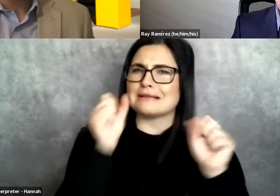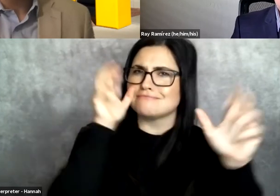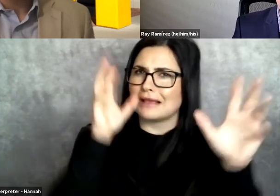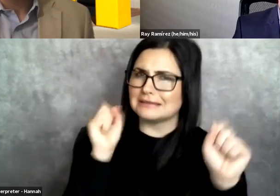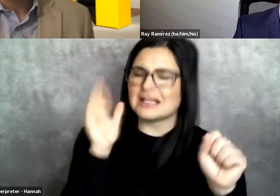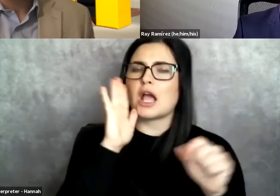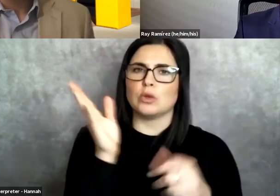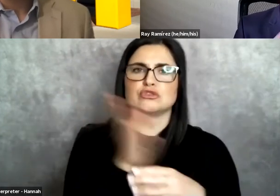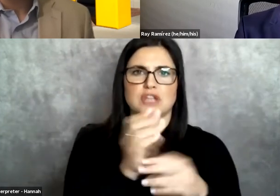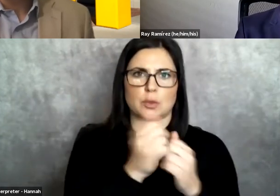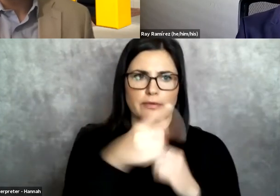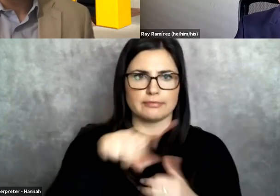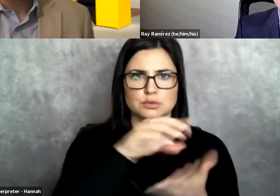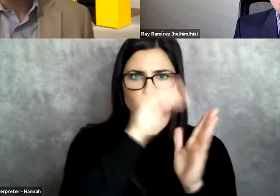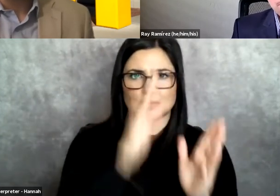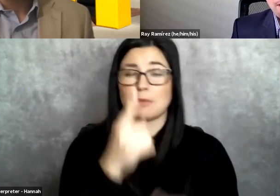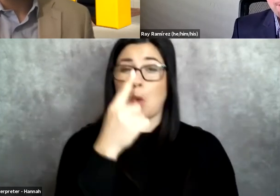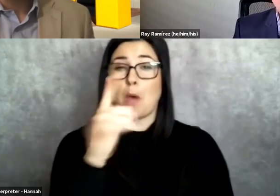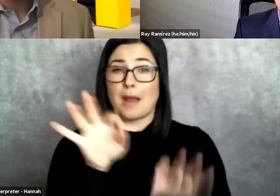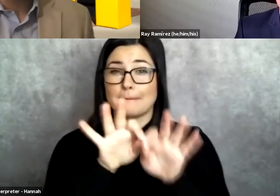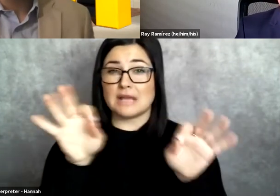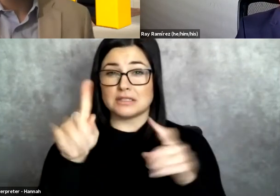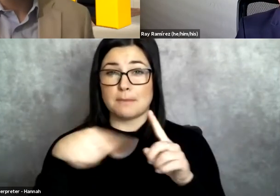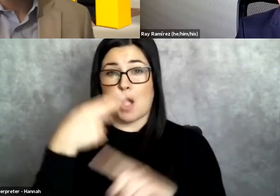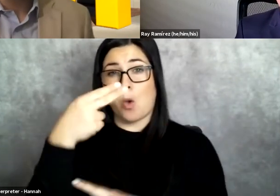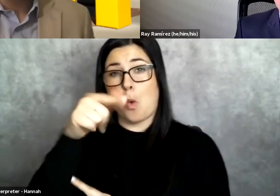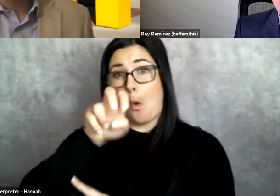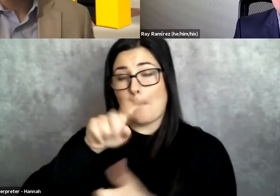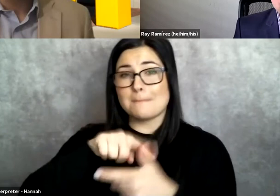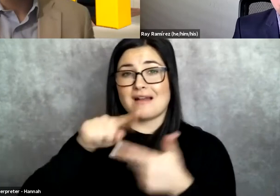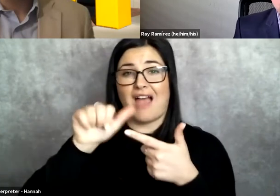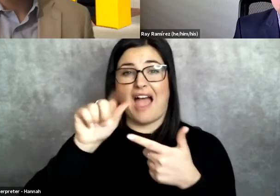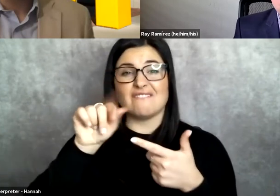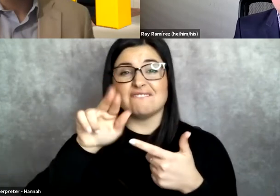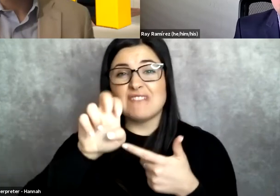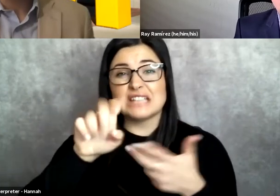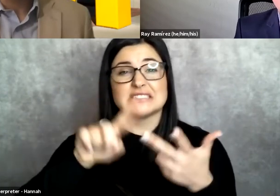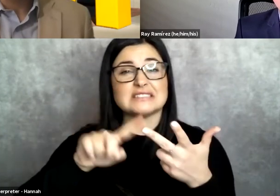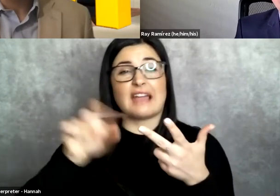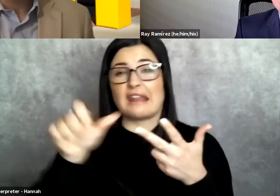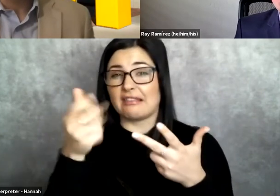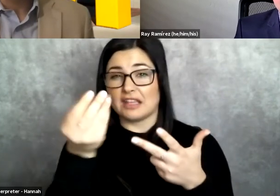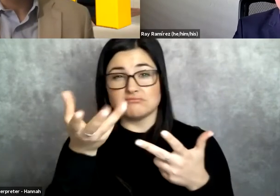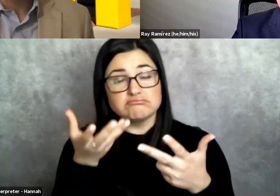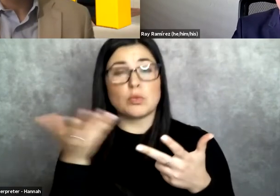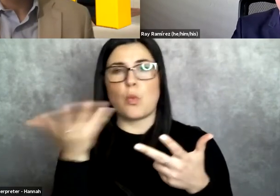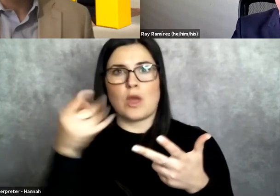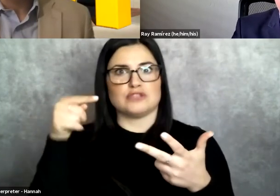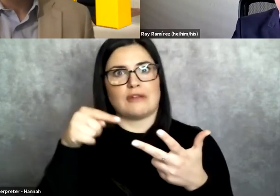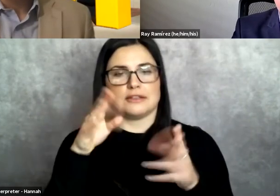sharing with my students. If there was one message of hope, advice, or anything I can share with our students, what would that be?